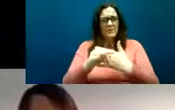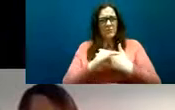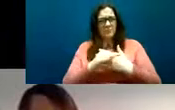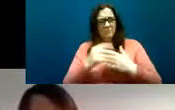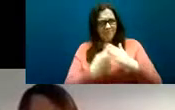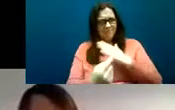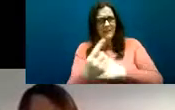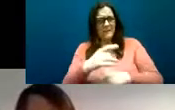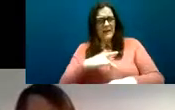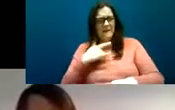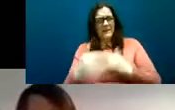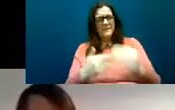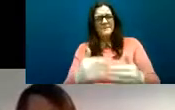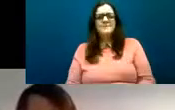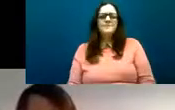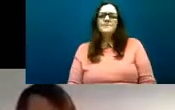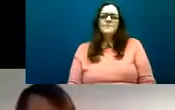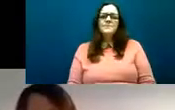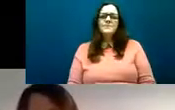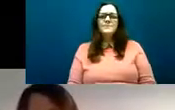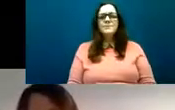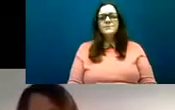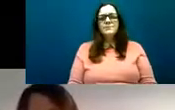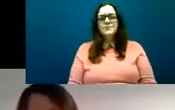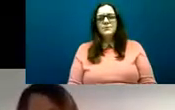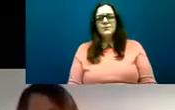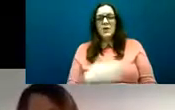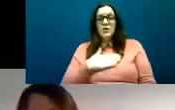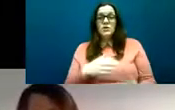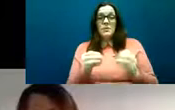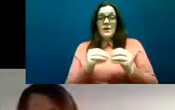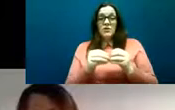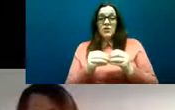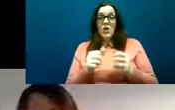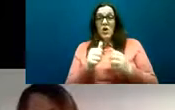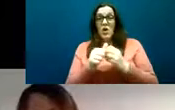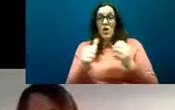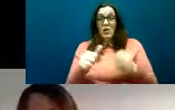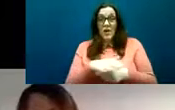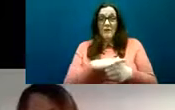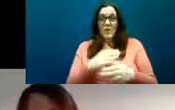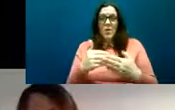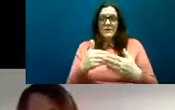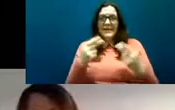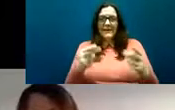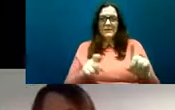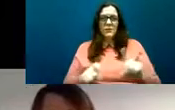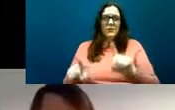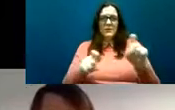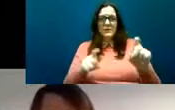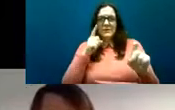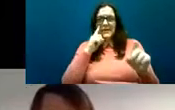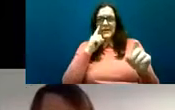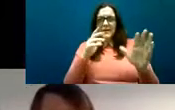the other area we were looking at sorry I have to keep moving this around because it's getting in way in my slides so homelessness is